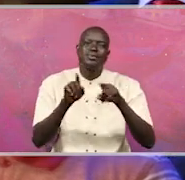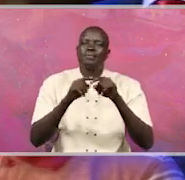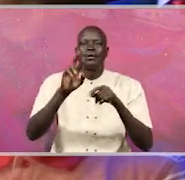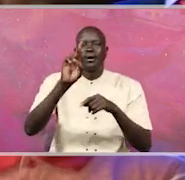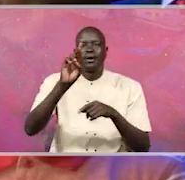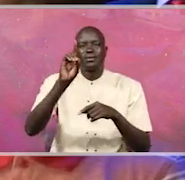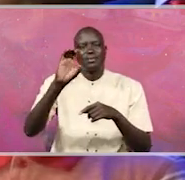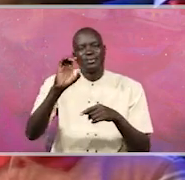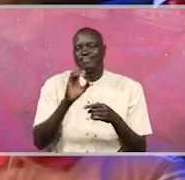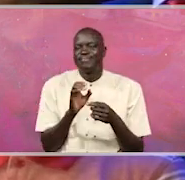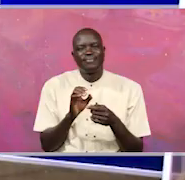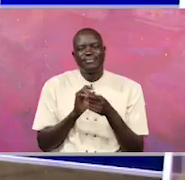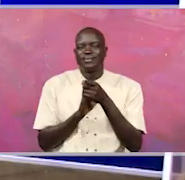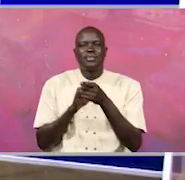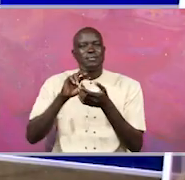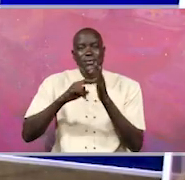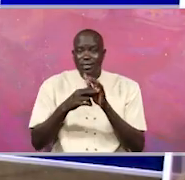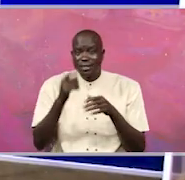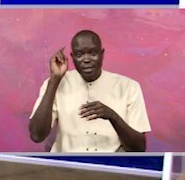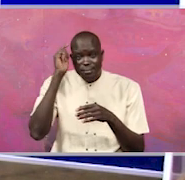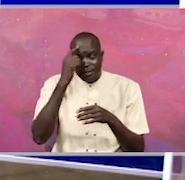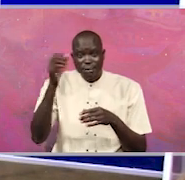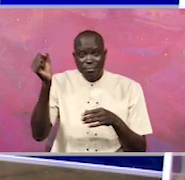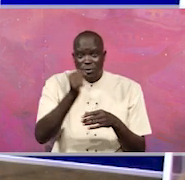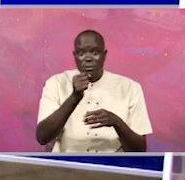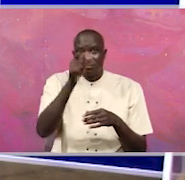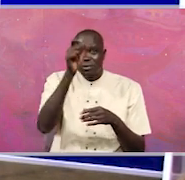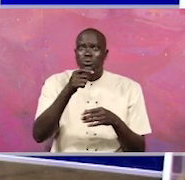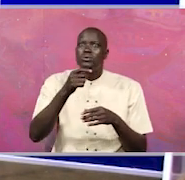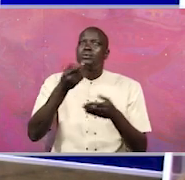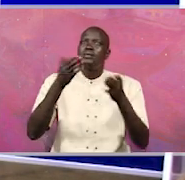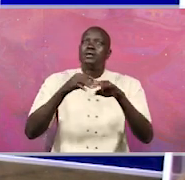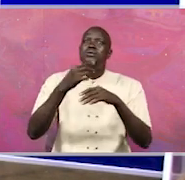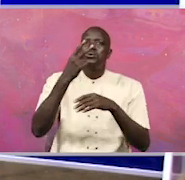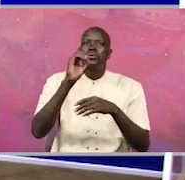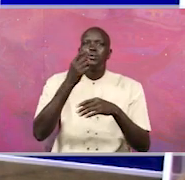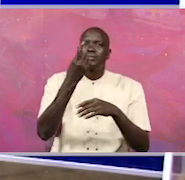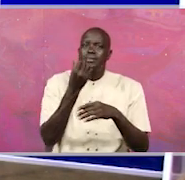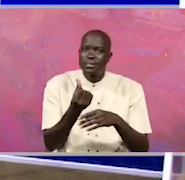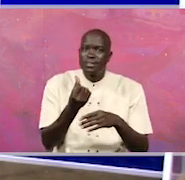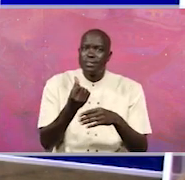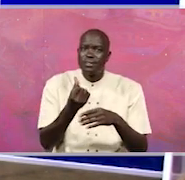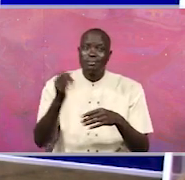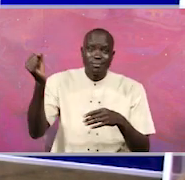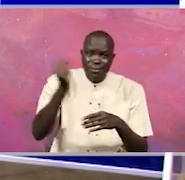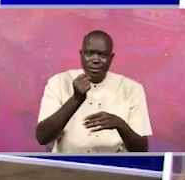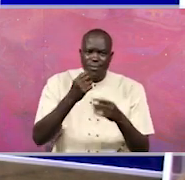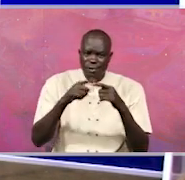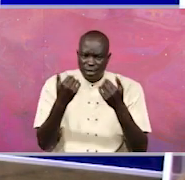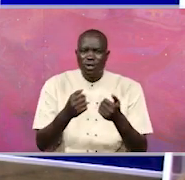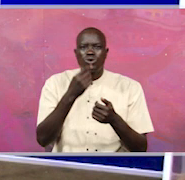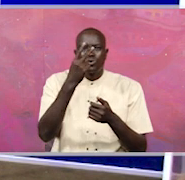really, as a government, to appoint somebody who died in 2016. Right now we are in 2018.